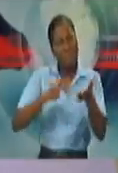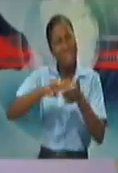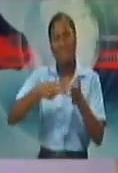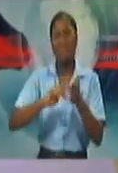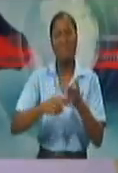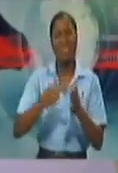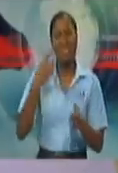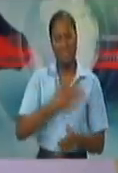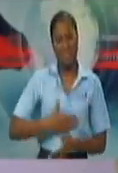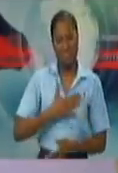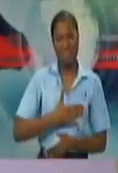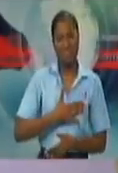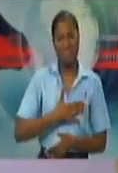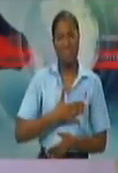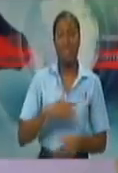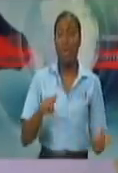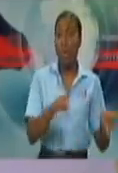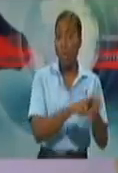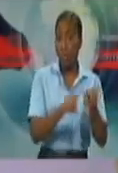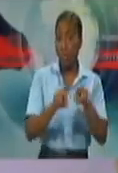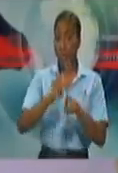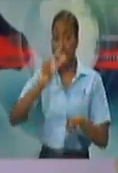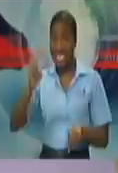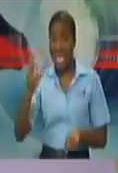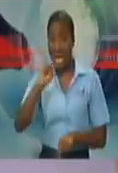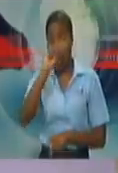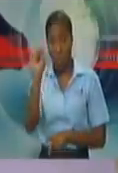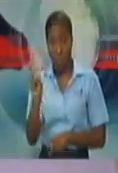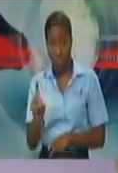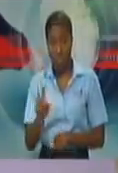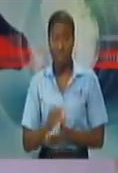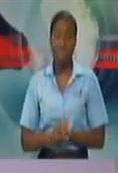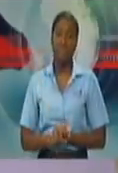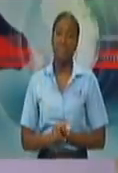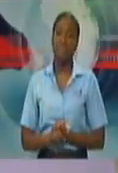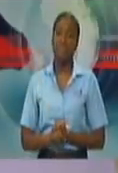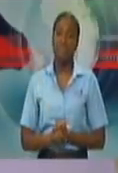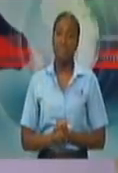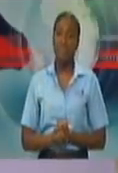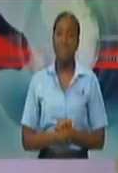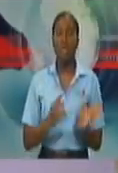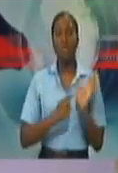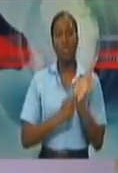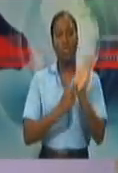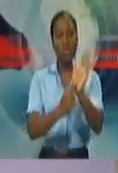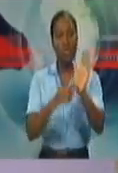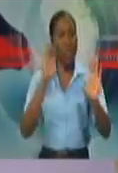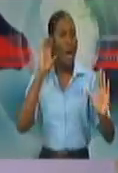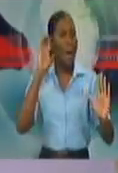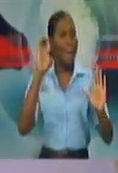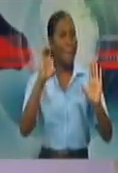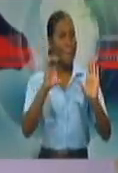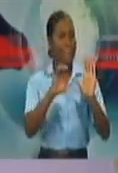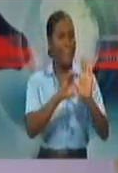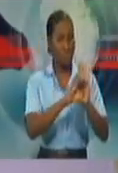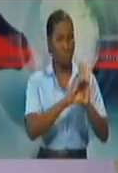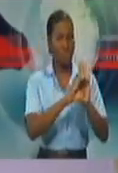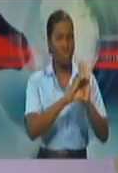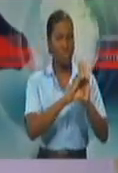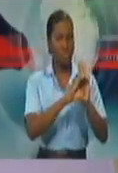And Minister Diao Singh, the slide you had up earlier with respect to health etiquette,